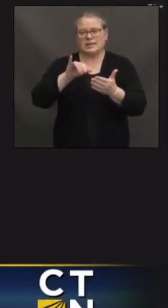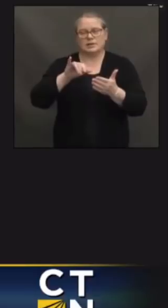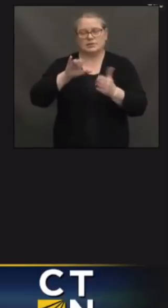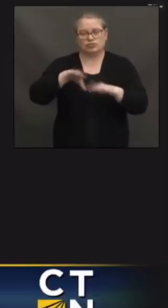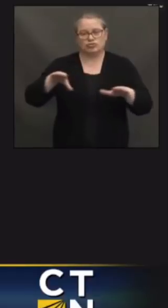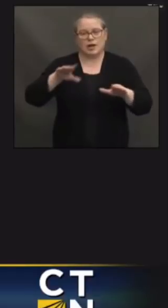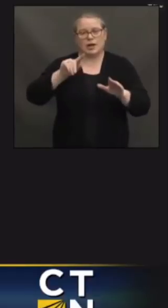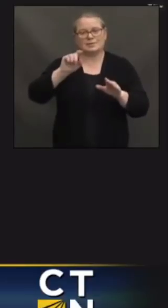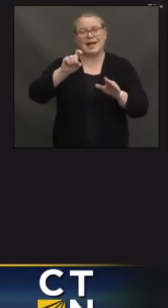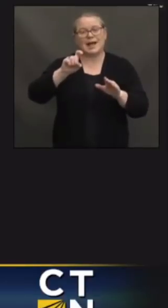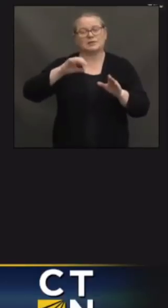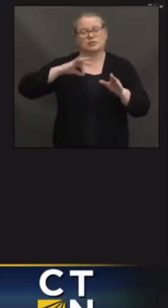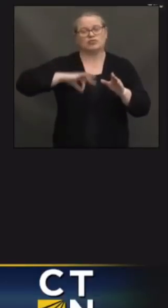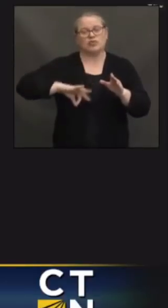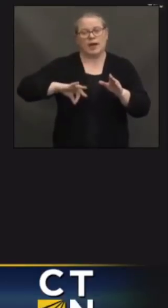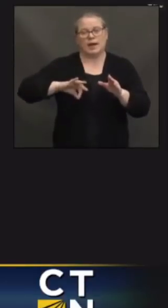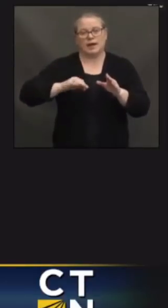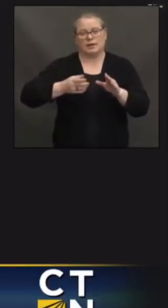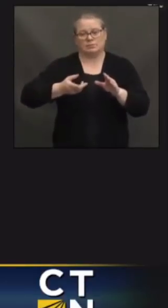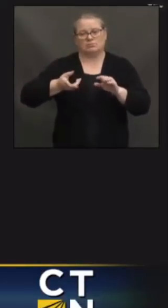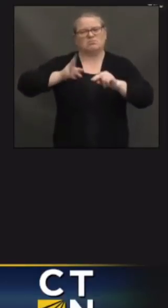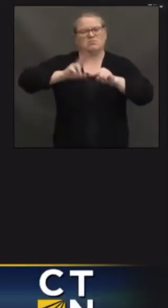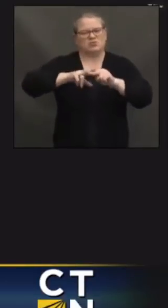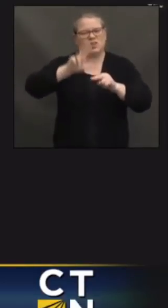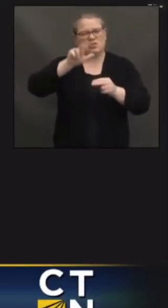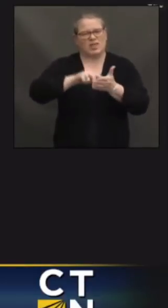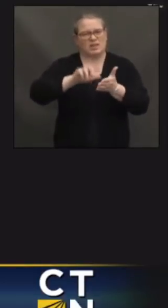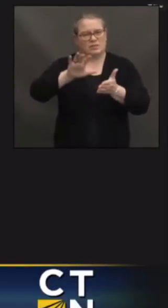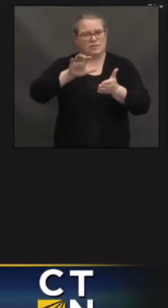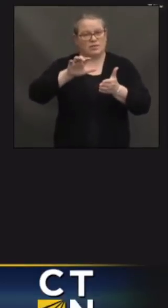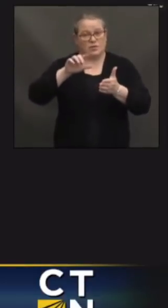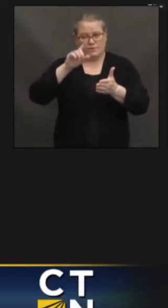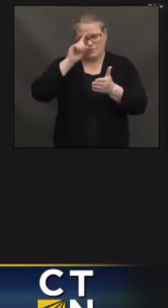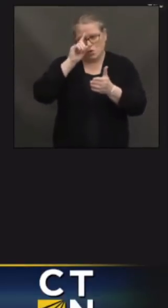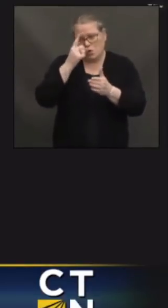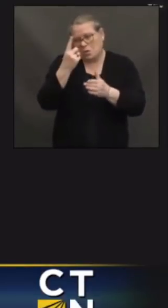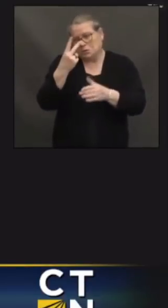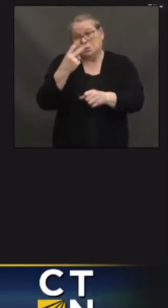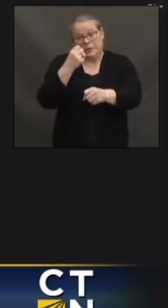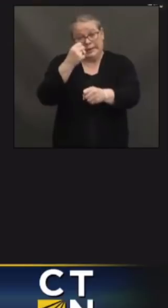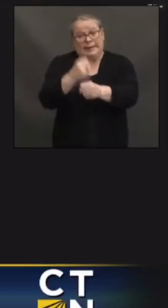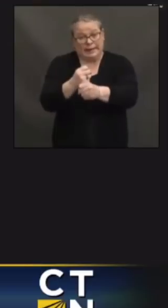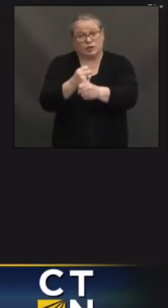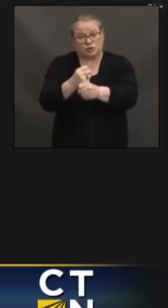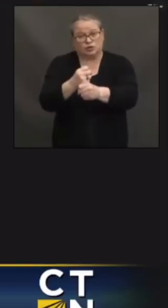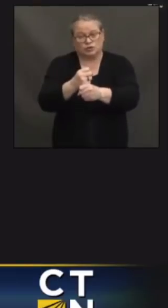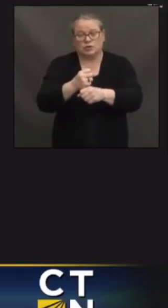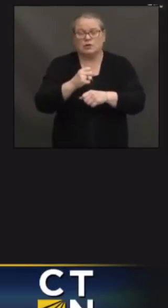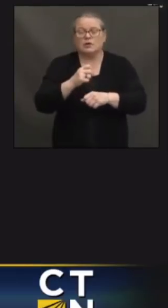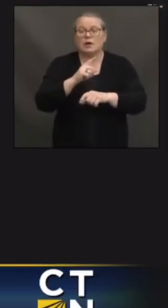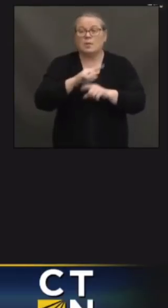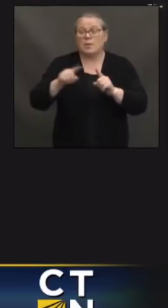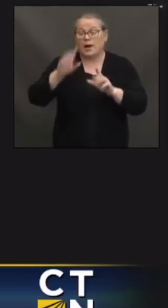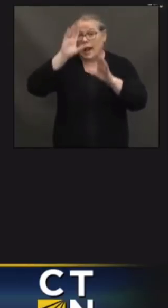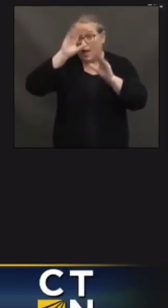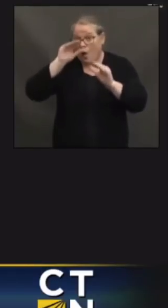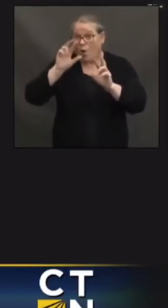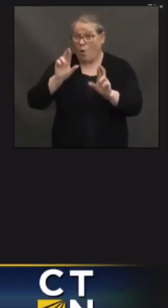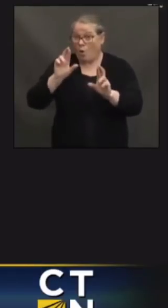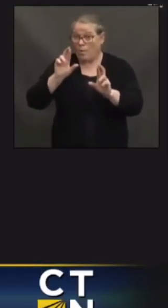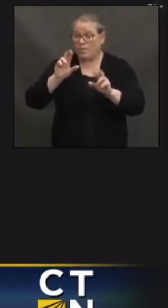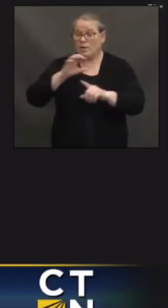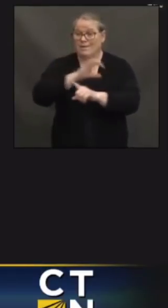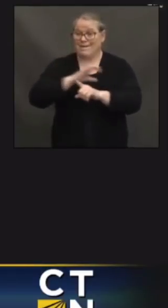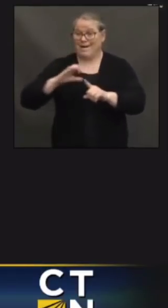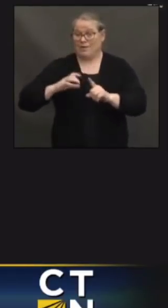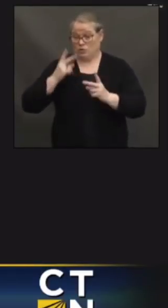tax credit for a couple years, my hope is that when Congress sees the benefits and hears